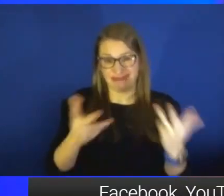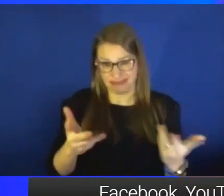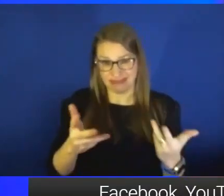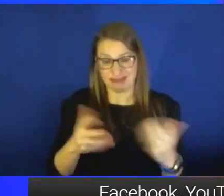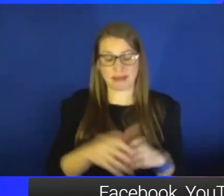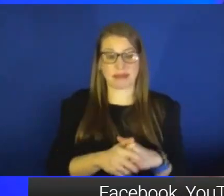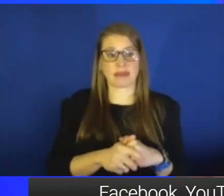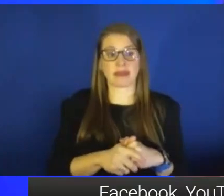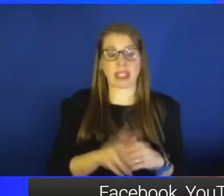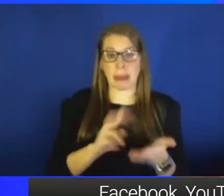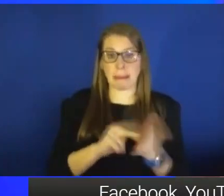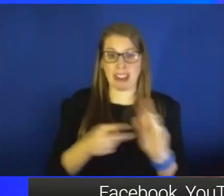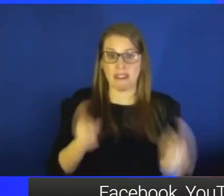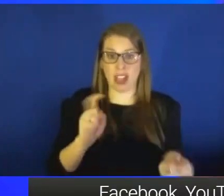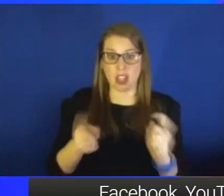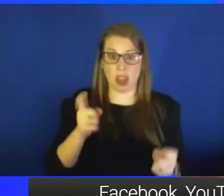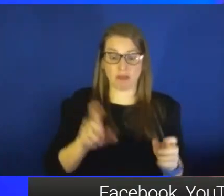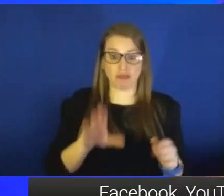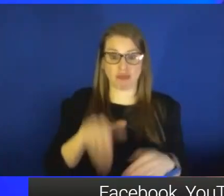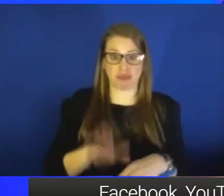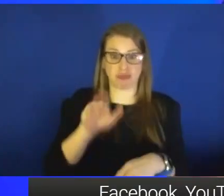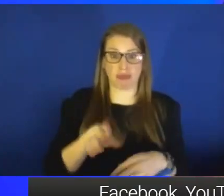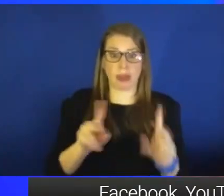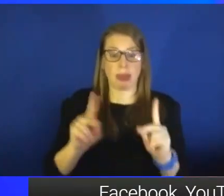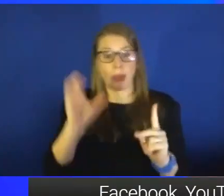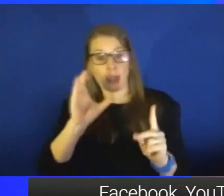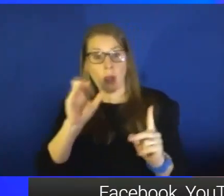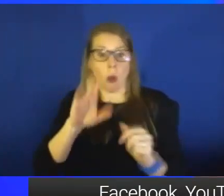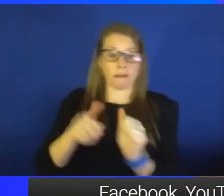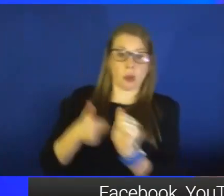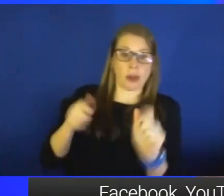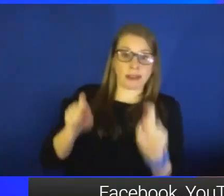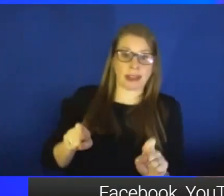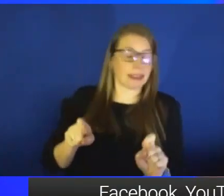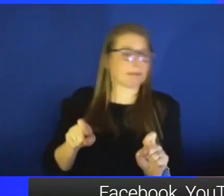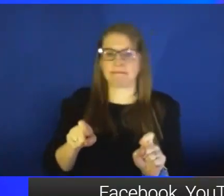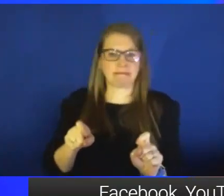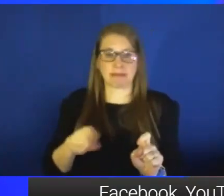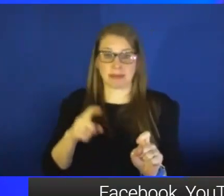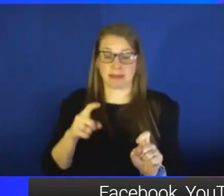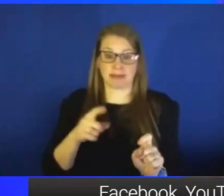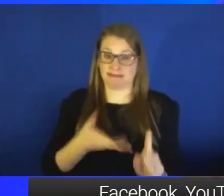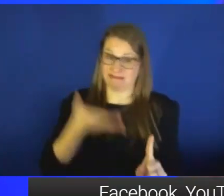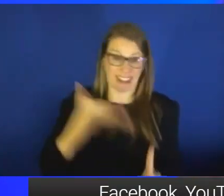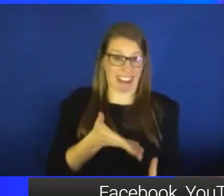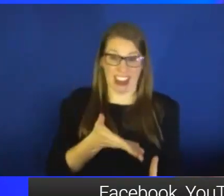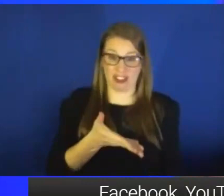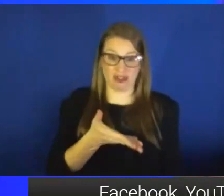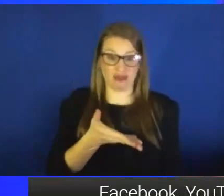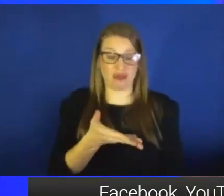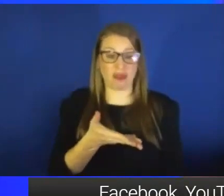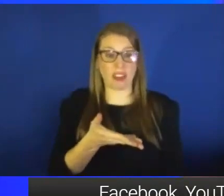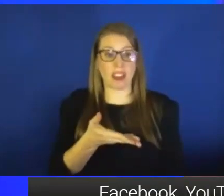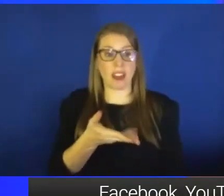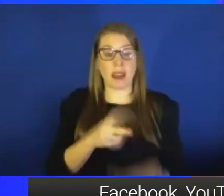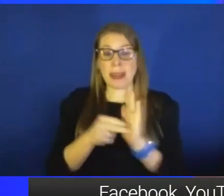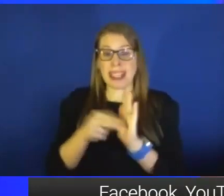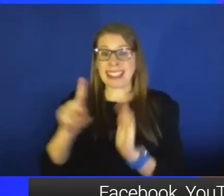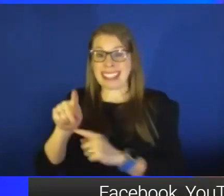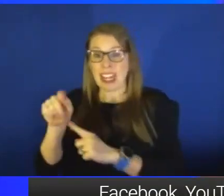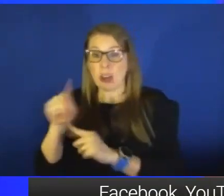to fluctuate based on people seeking or avoiding testing. It's not something that, you know, is an issue of data reporting